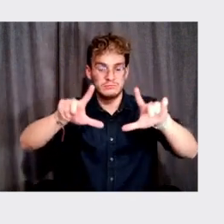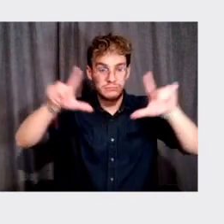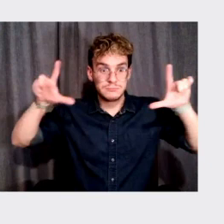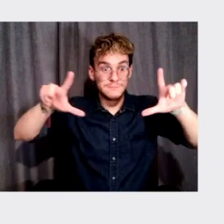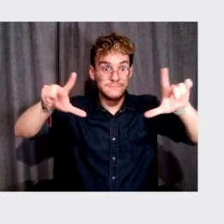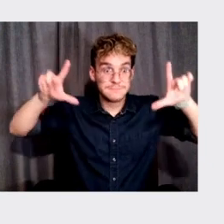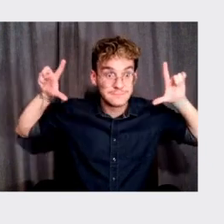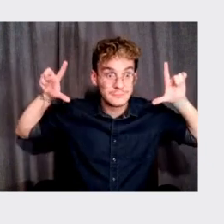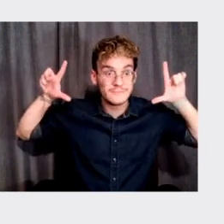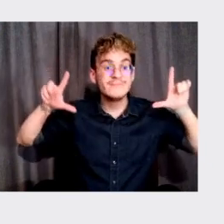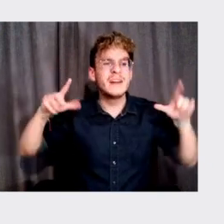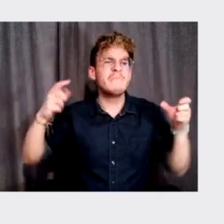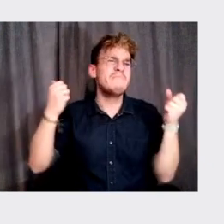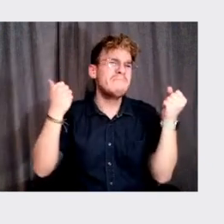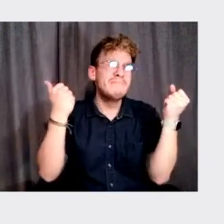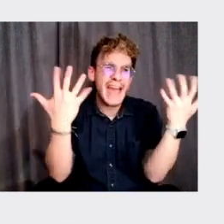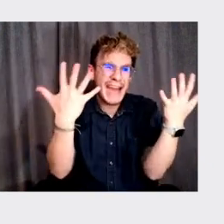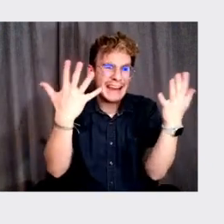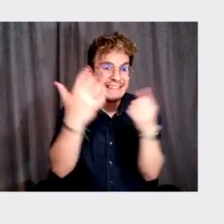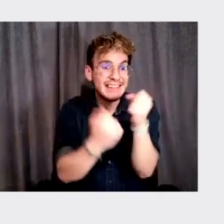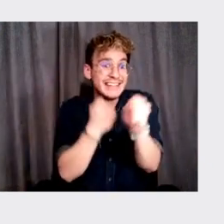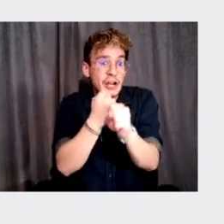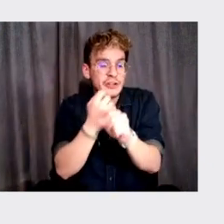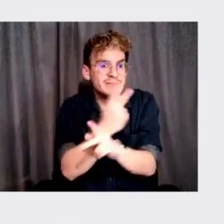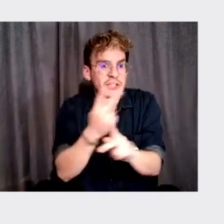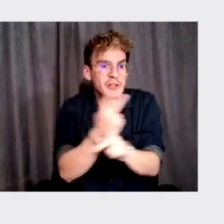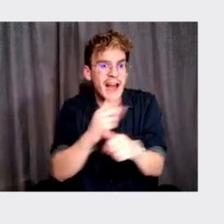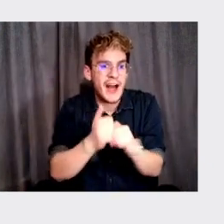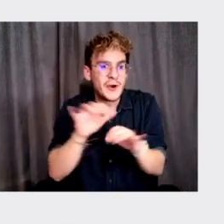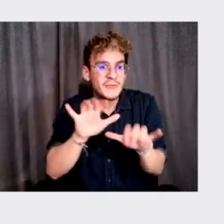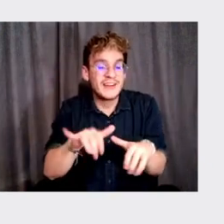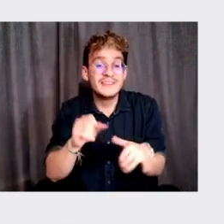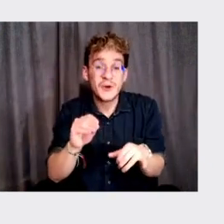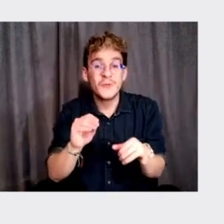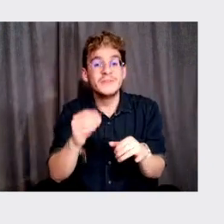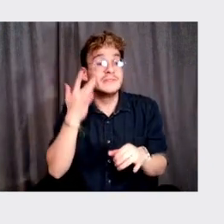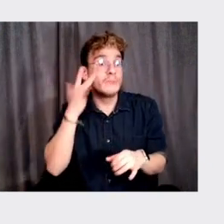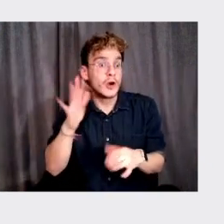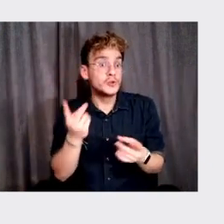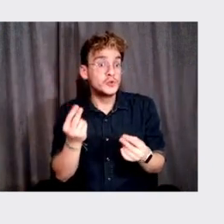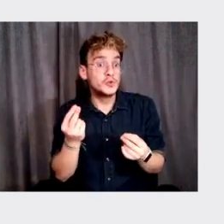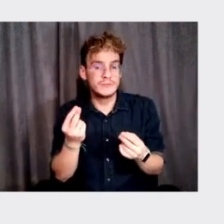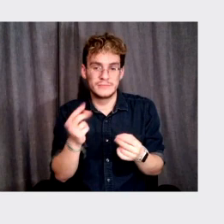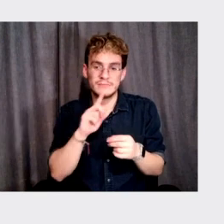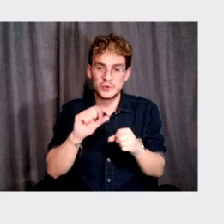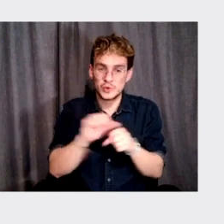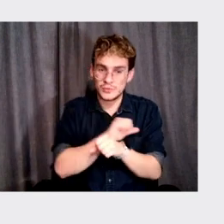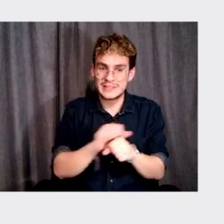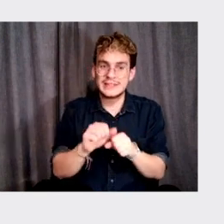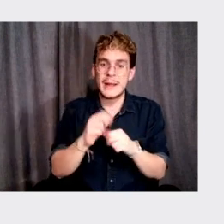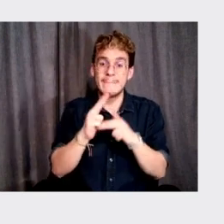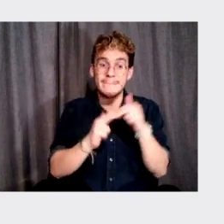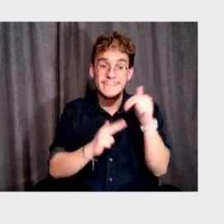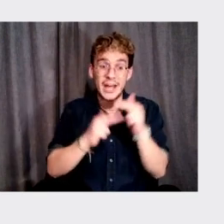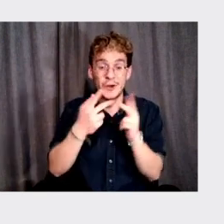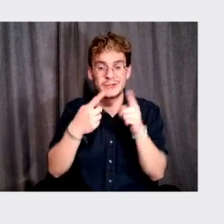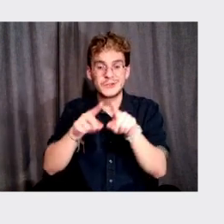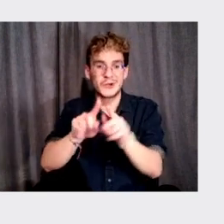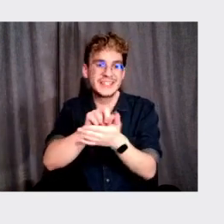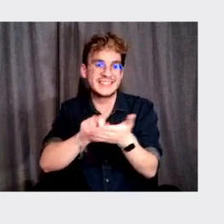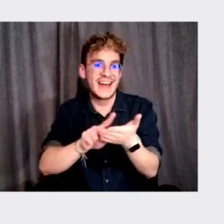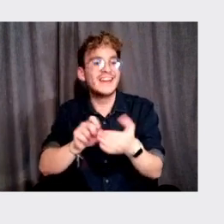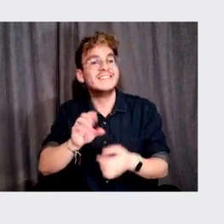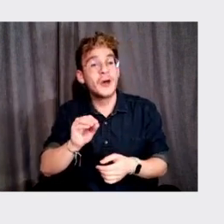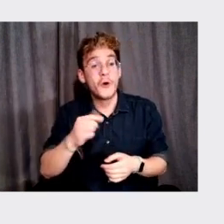screens it would have to take years and years and years, right? So, uh, the smart thing to do was actually to build as we were designing. So once we